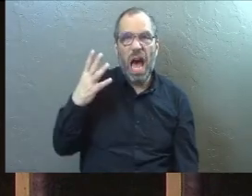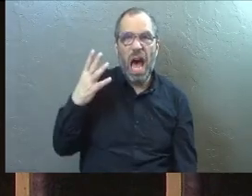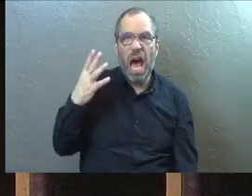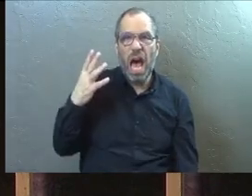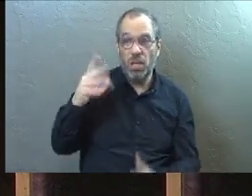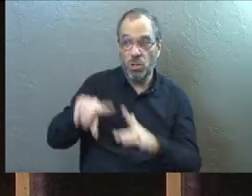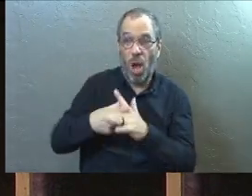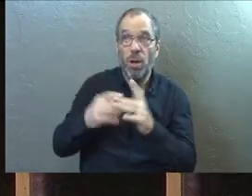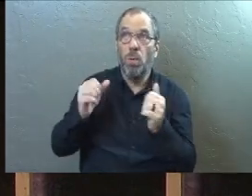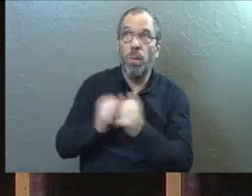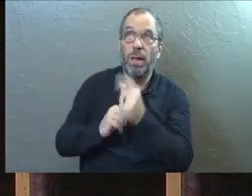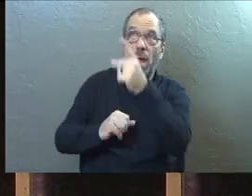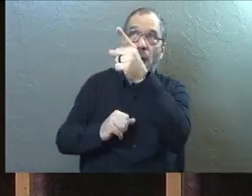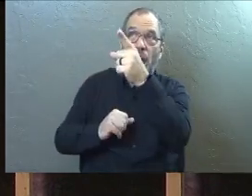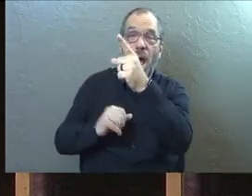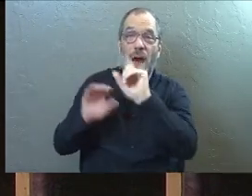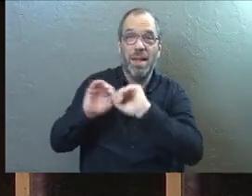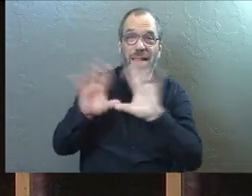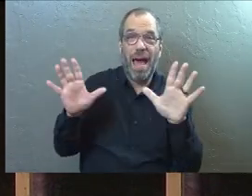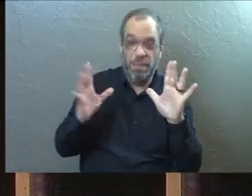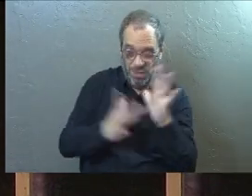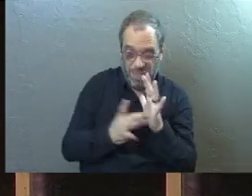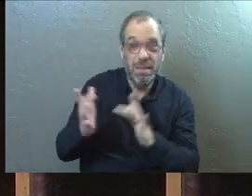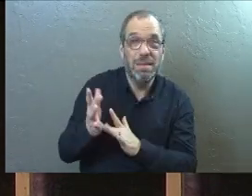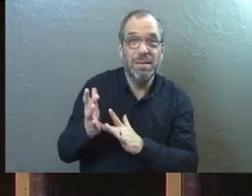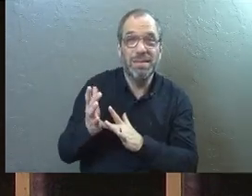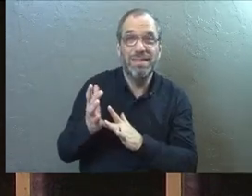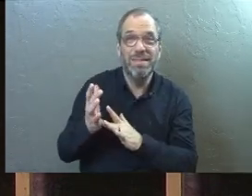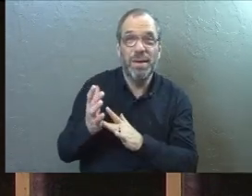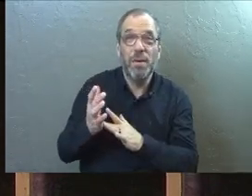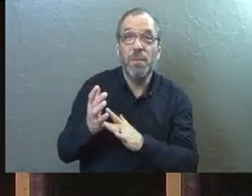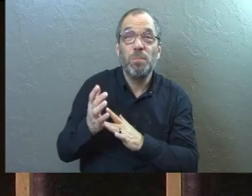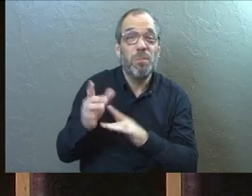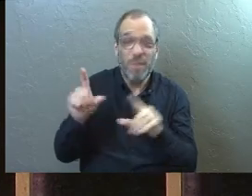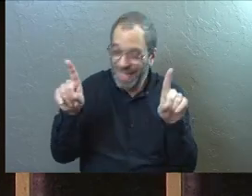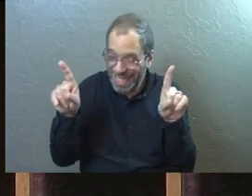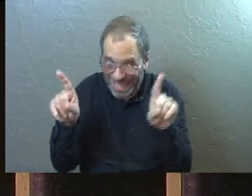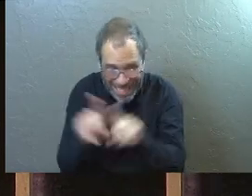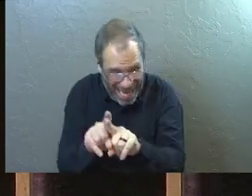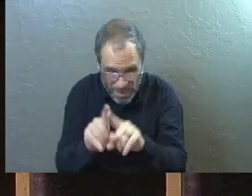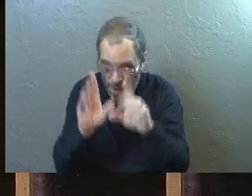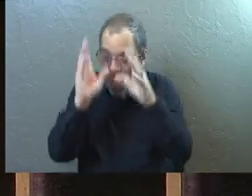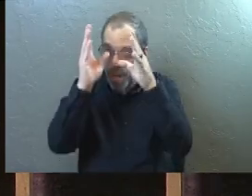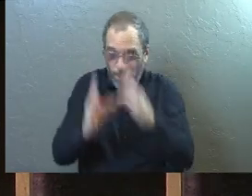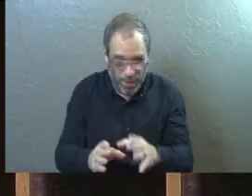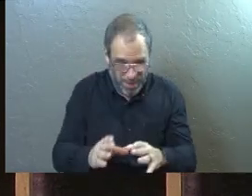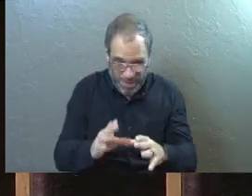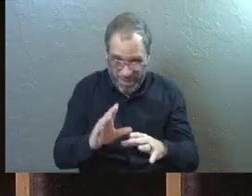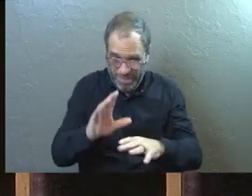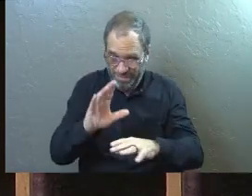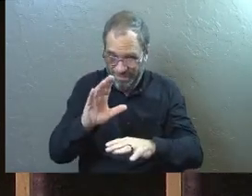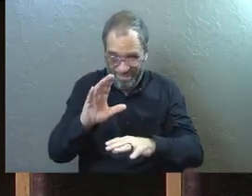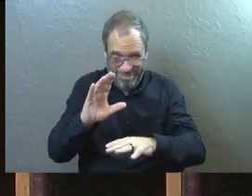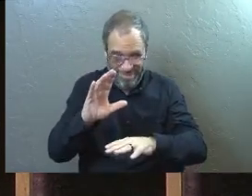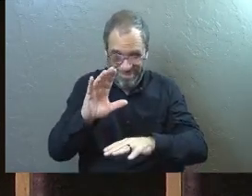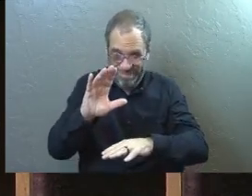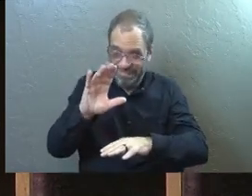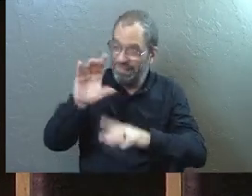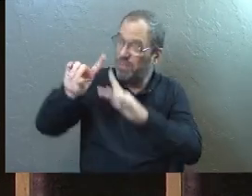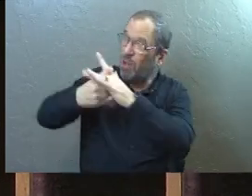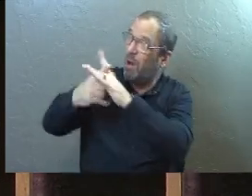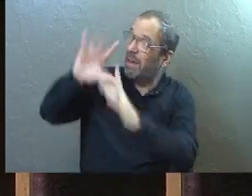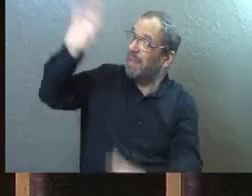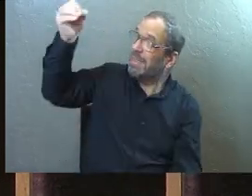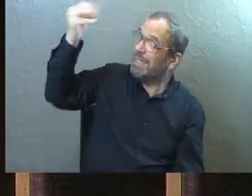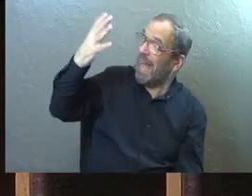source of light. See, that's, that's Jesus. And the same, the same one that, that set fire to the sun